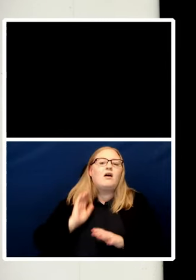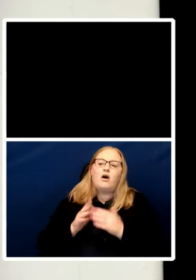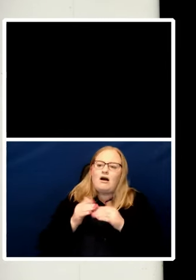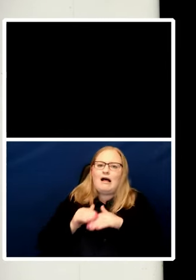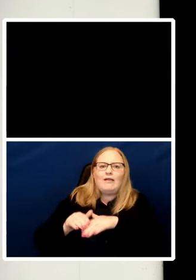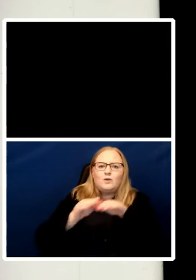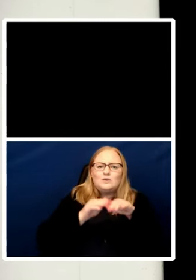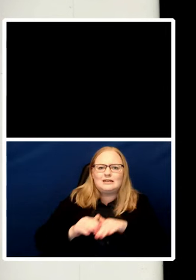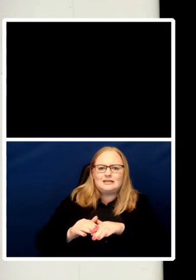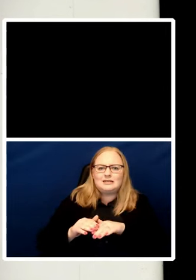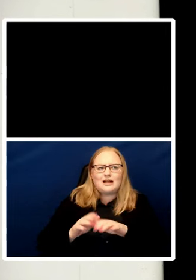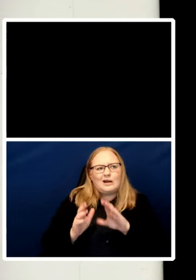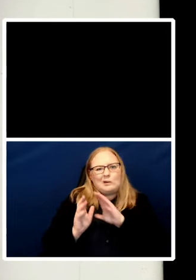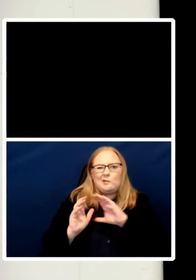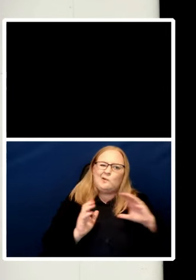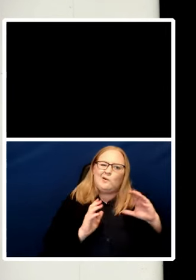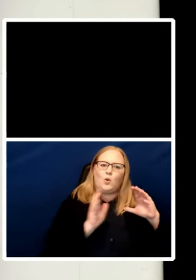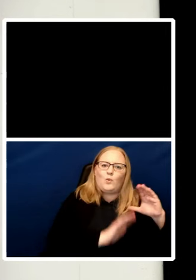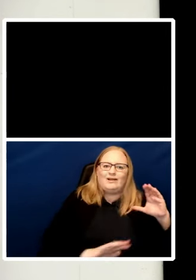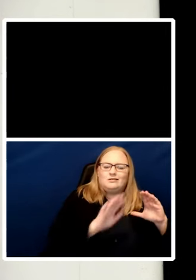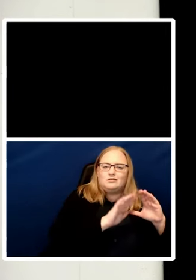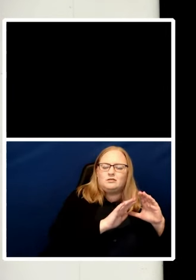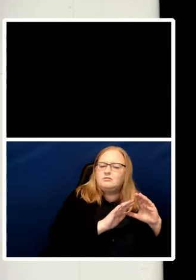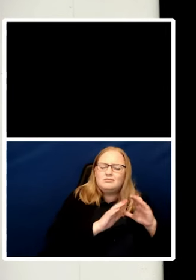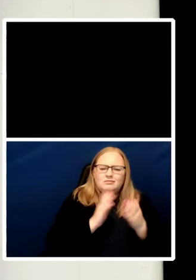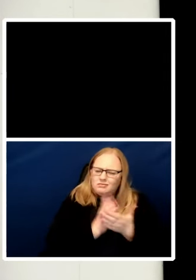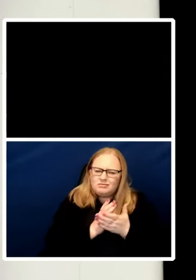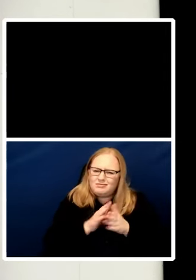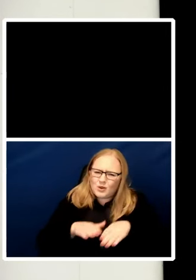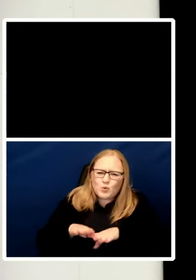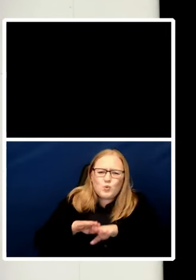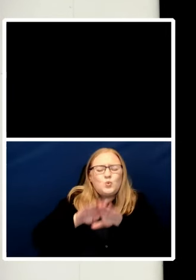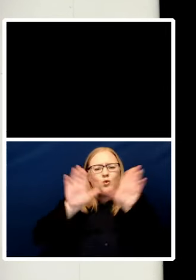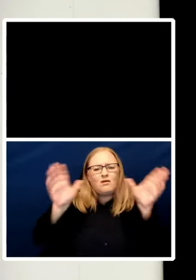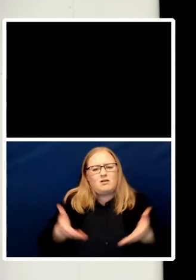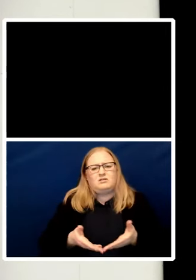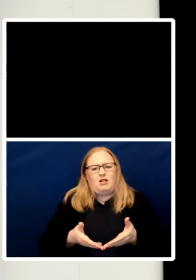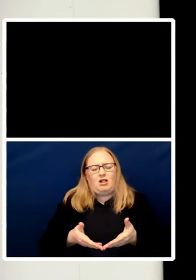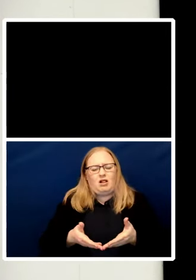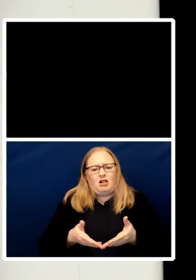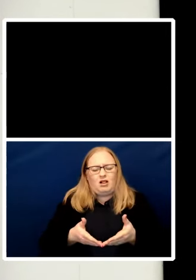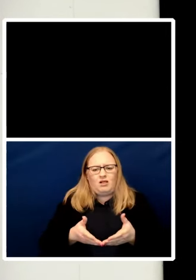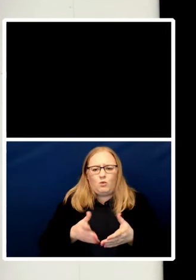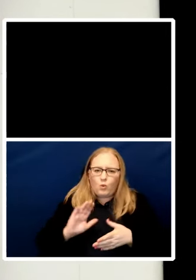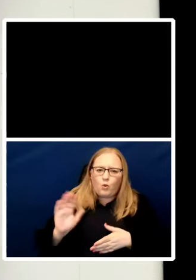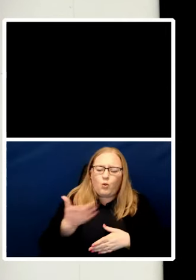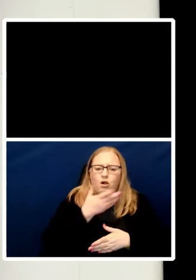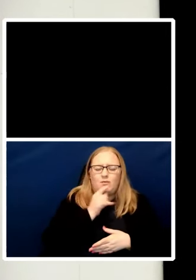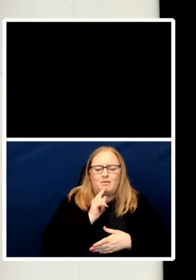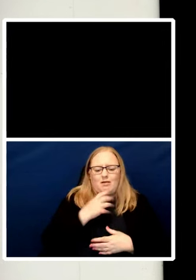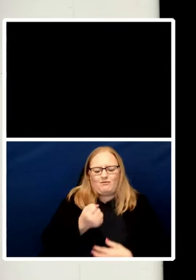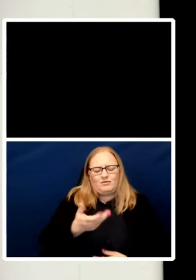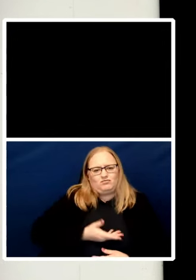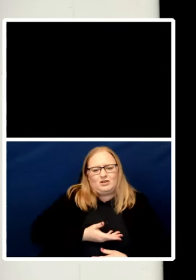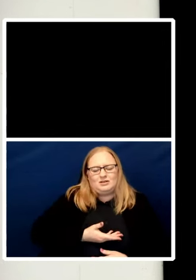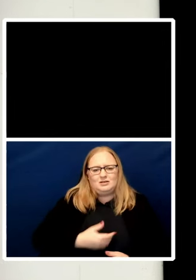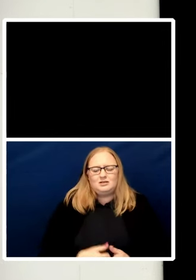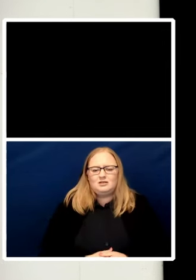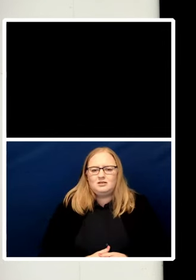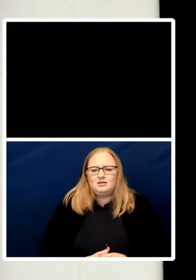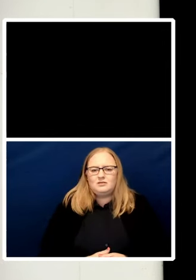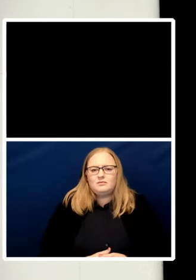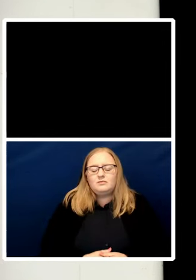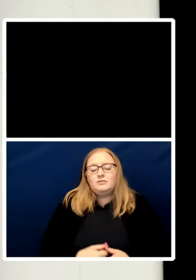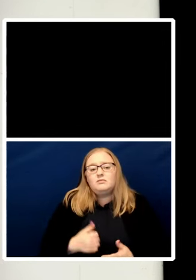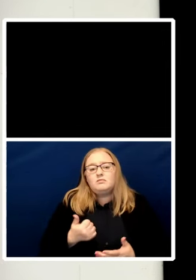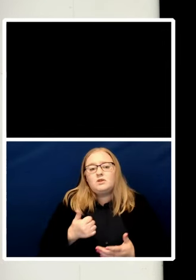In a healthy political community comfortable in its skin and which debates the application of human rights